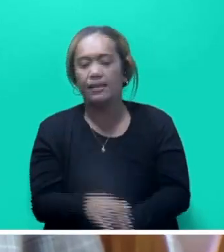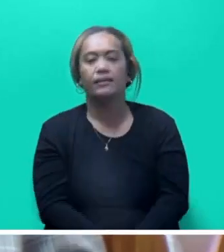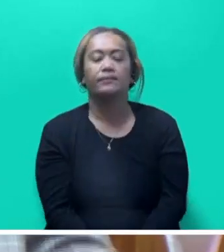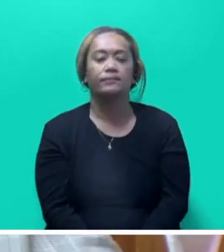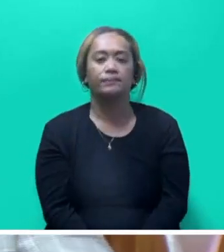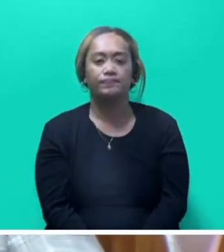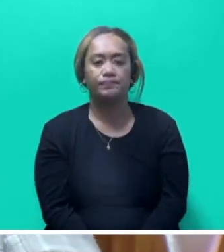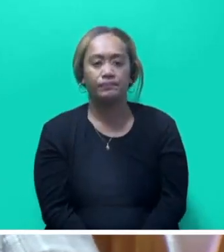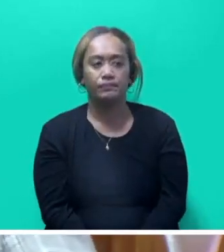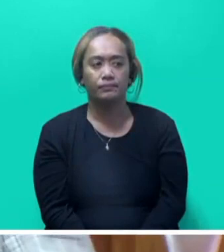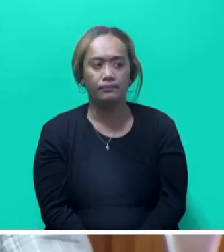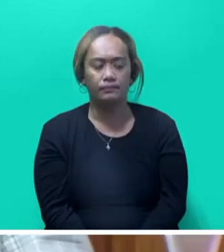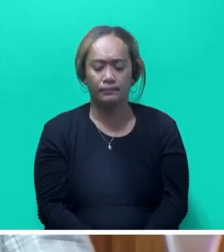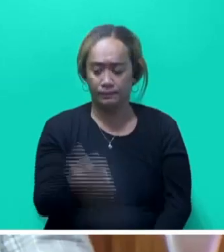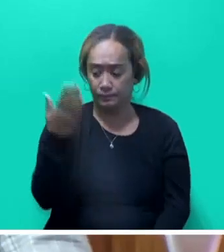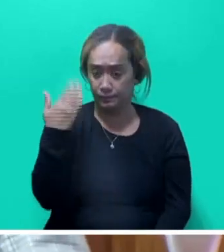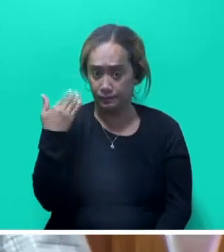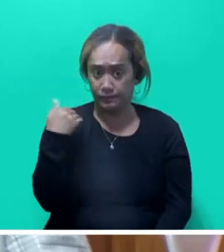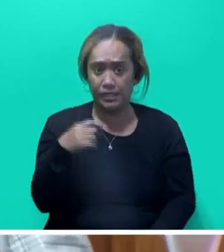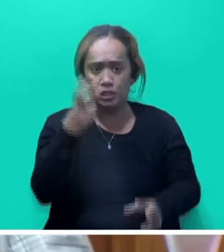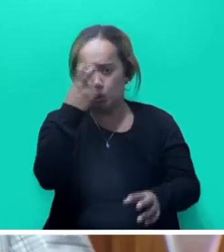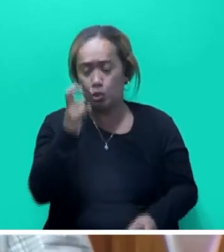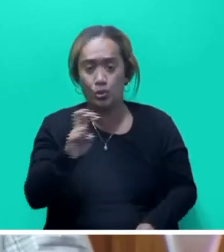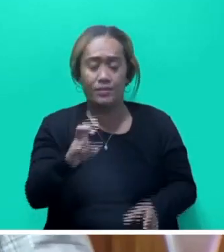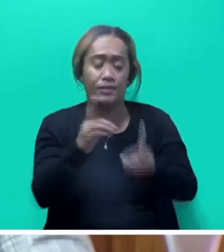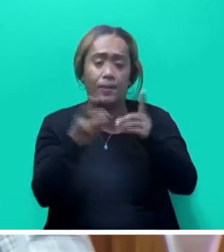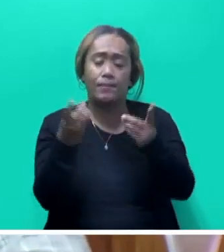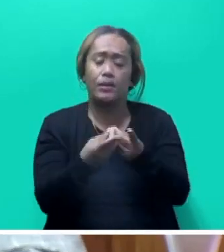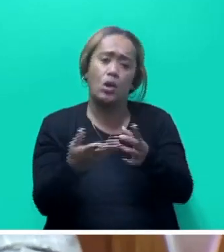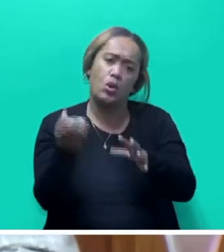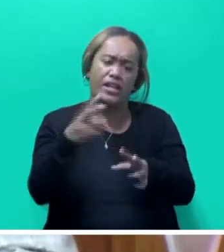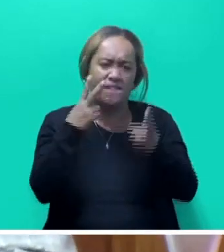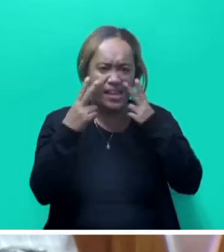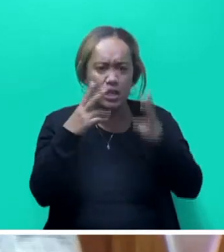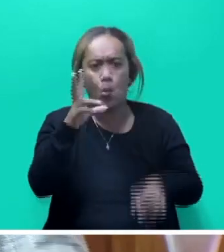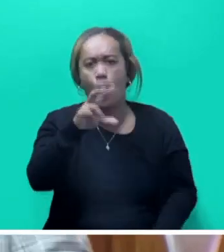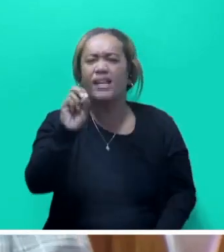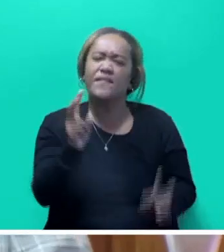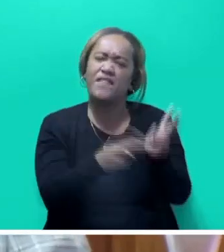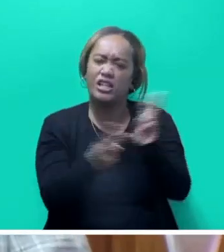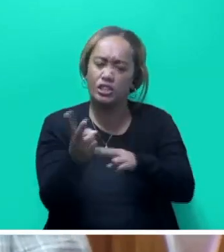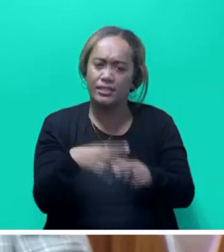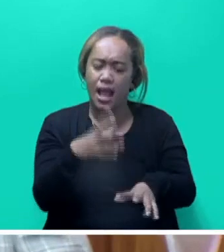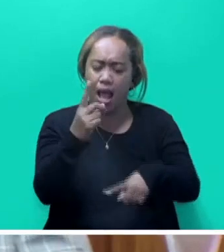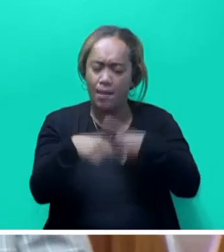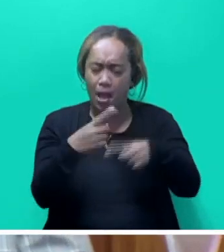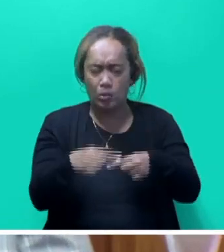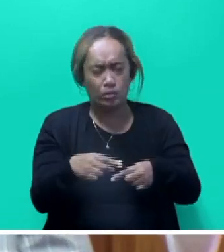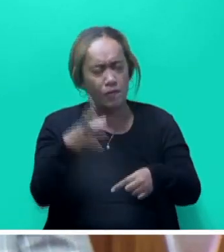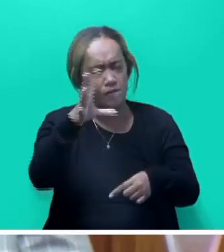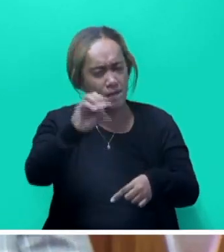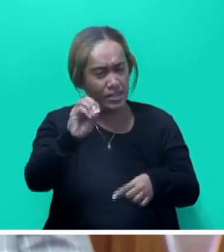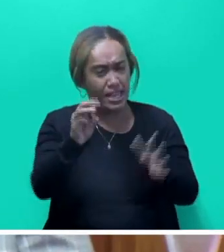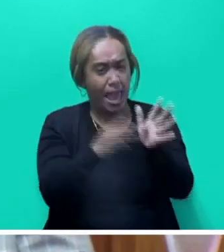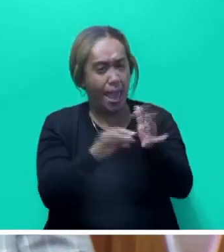the Tourism Department and MSME-FG visited 20 villages and about 50 tourism MSMEs in